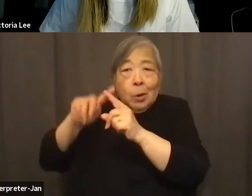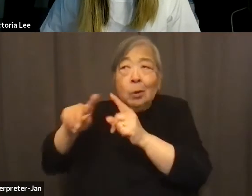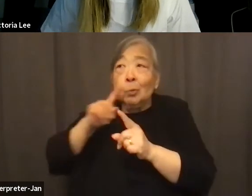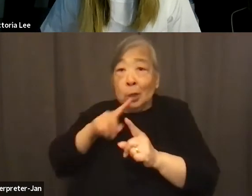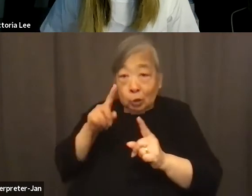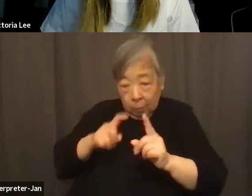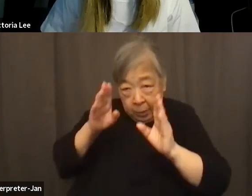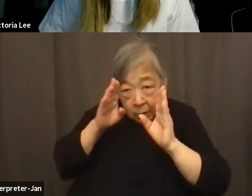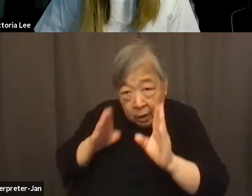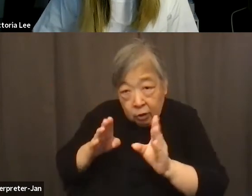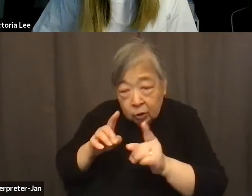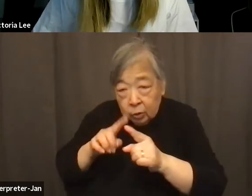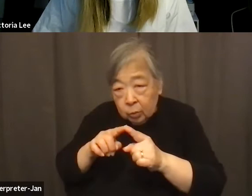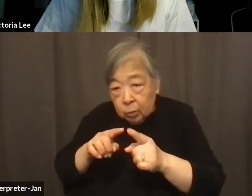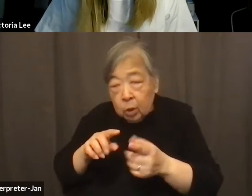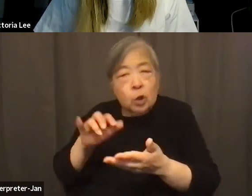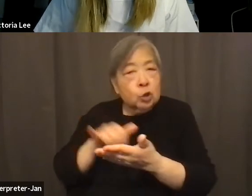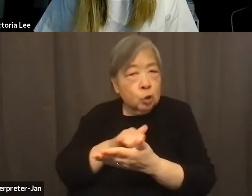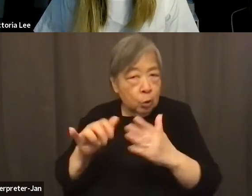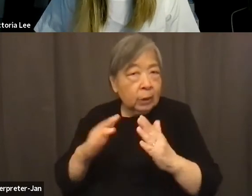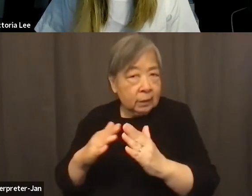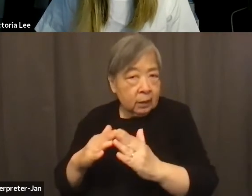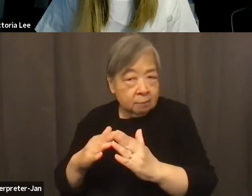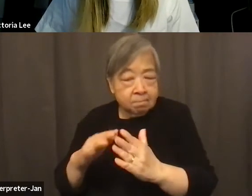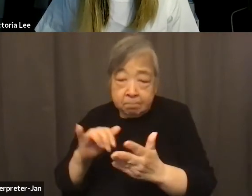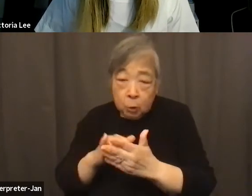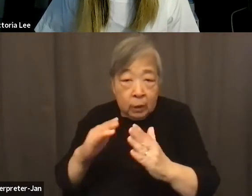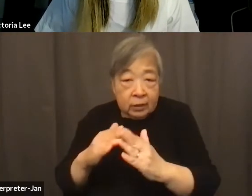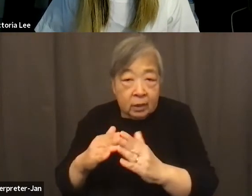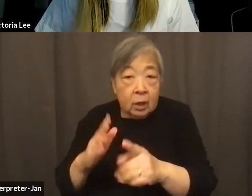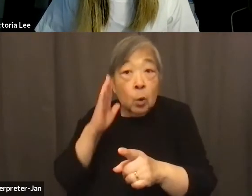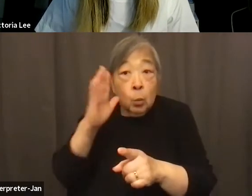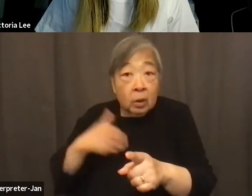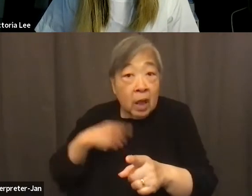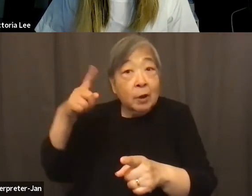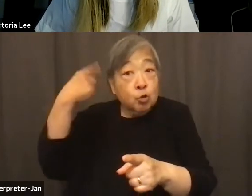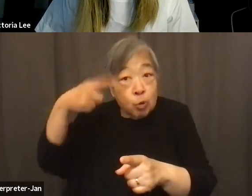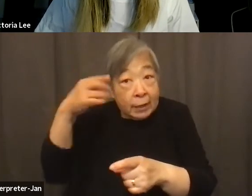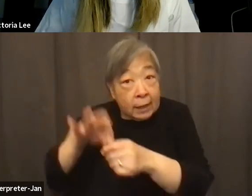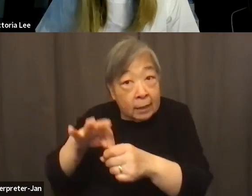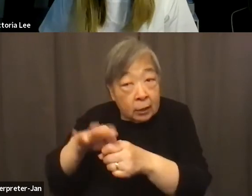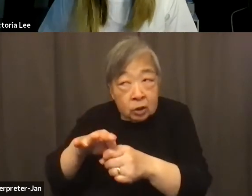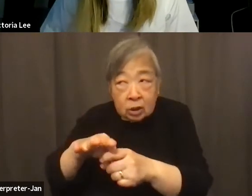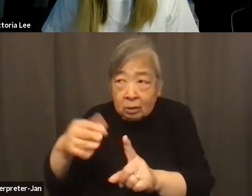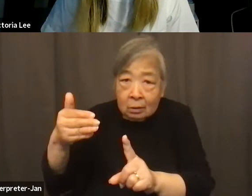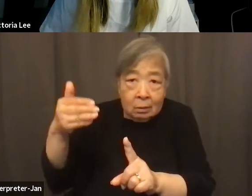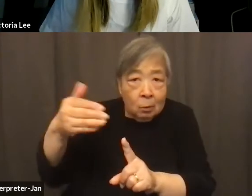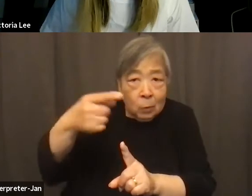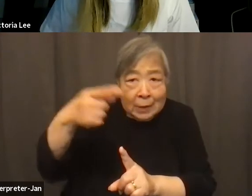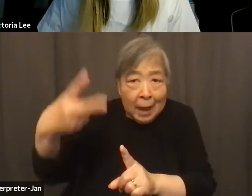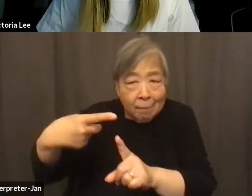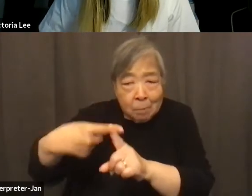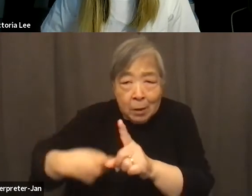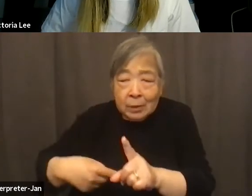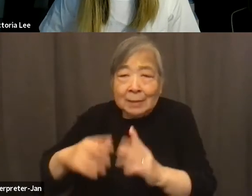to, you know, for New York City in particular, there's going to be, like, a crazy election in, like, a month and a half now. City council,